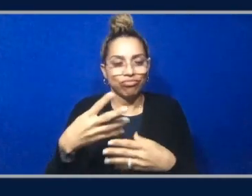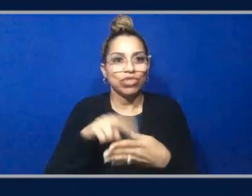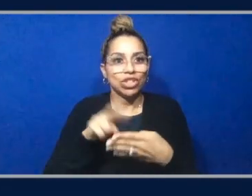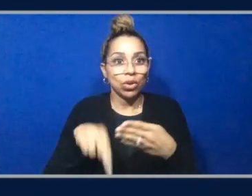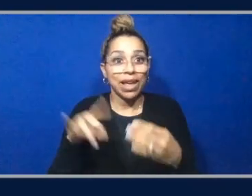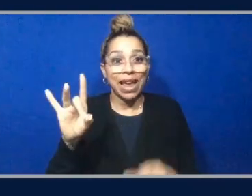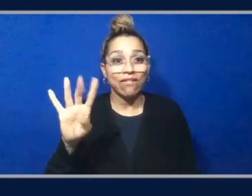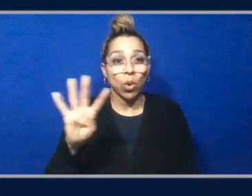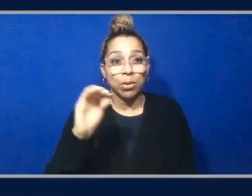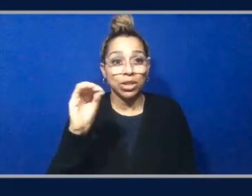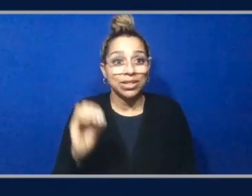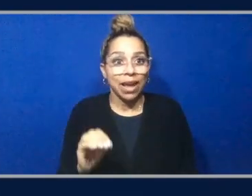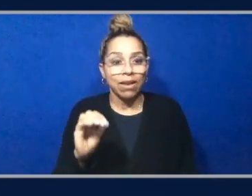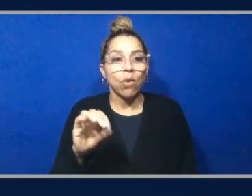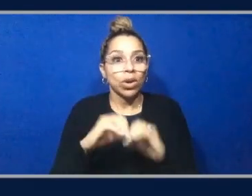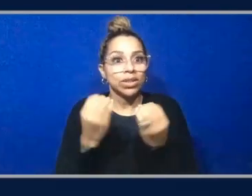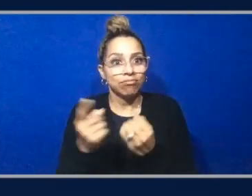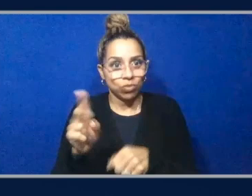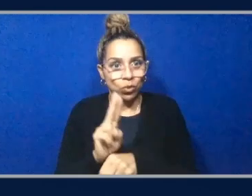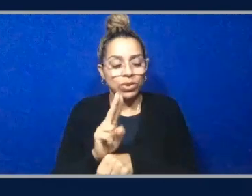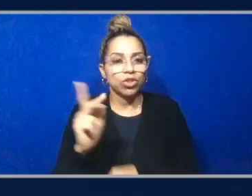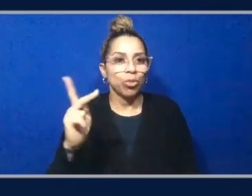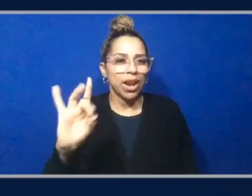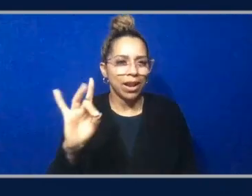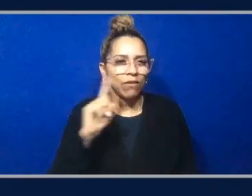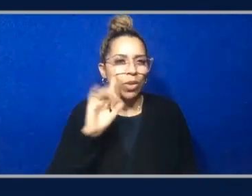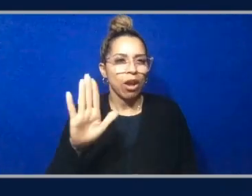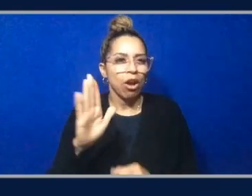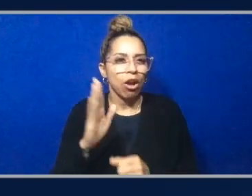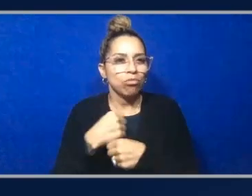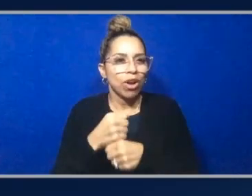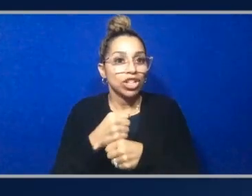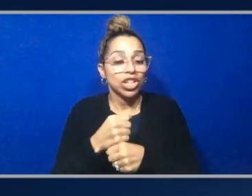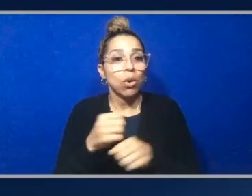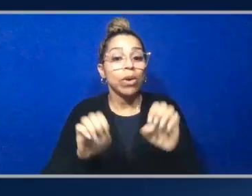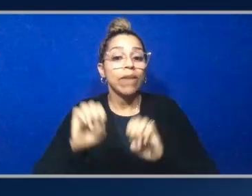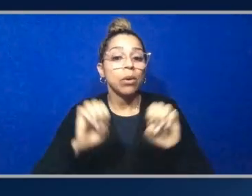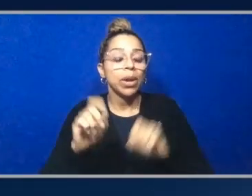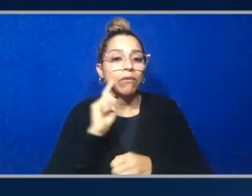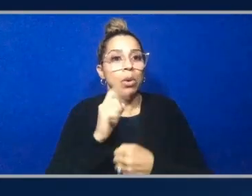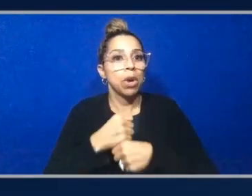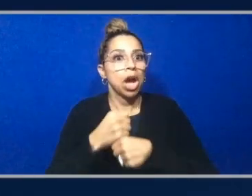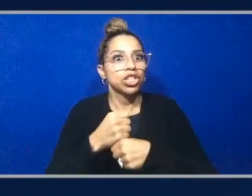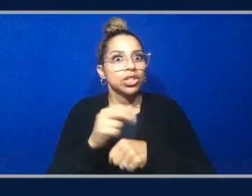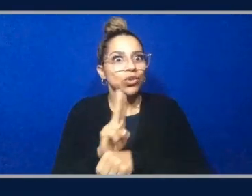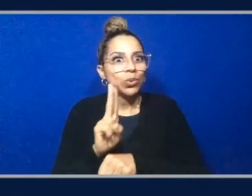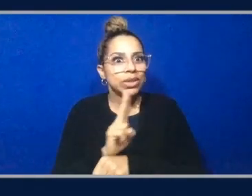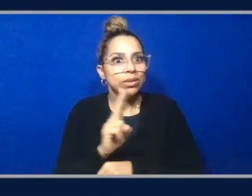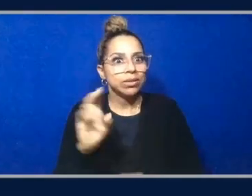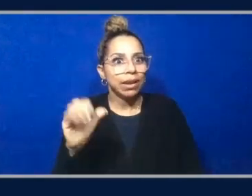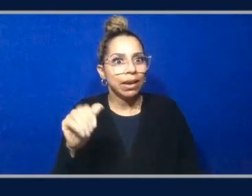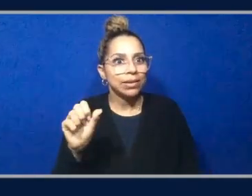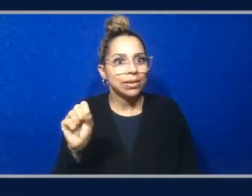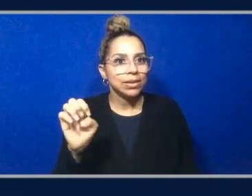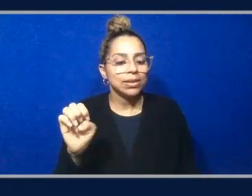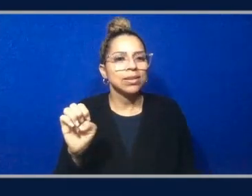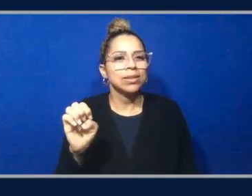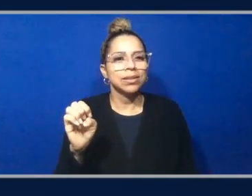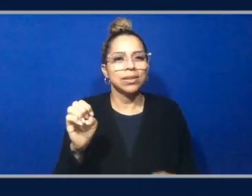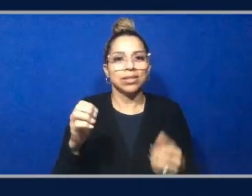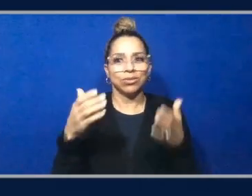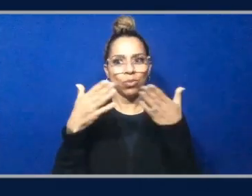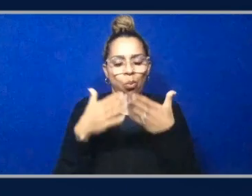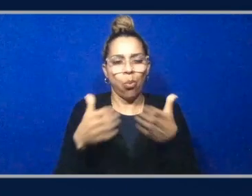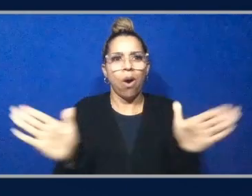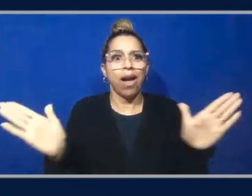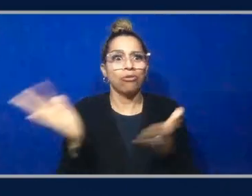either using Kubernetes in production or evaluating it for production use cases. Um, with that sort of that wide range of